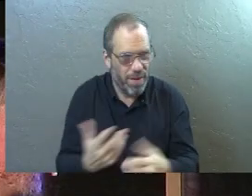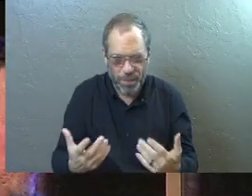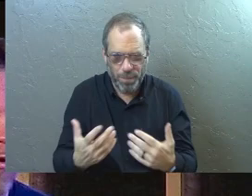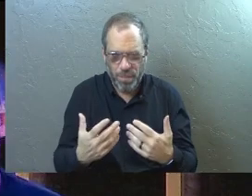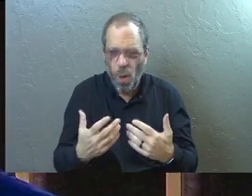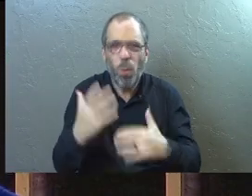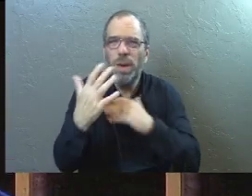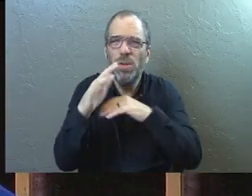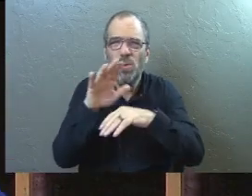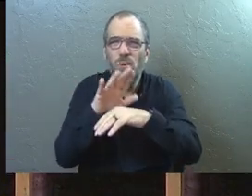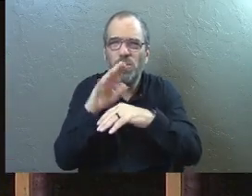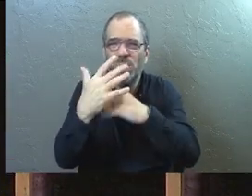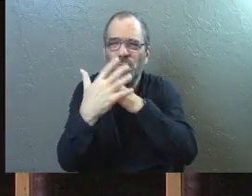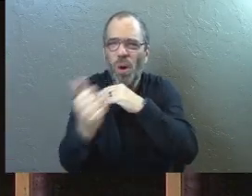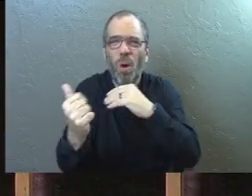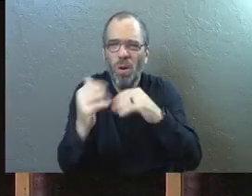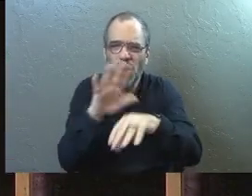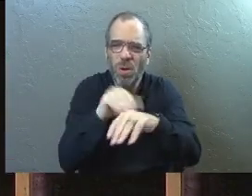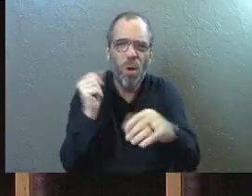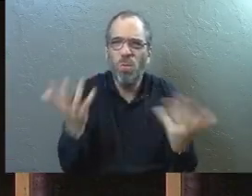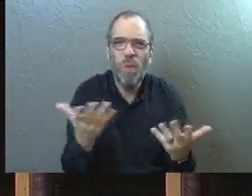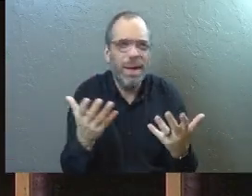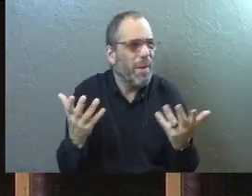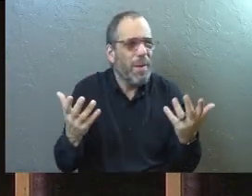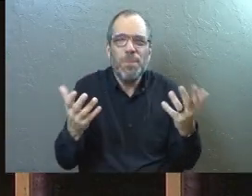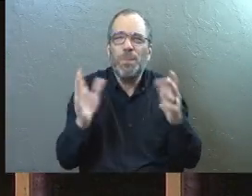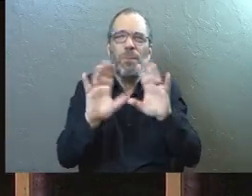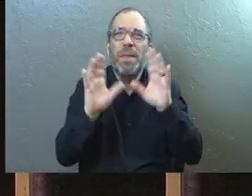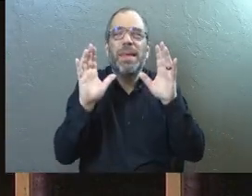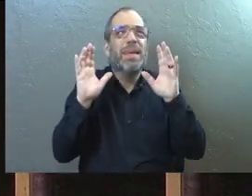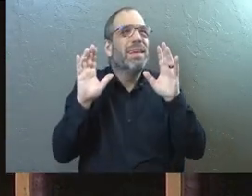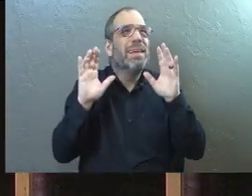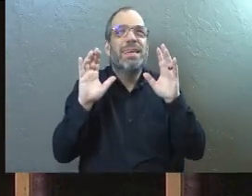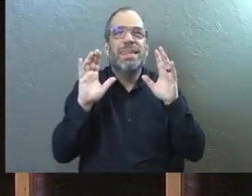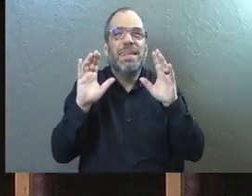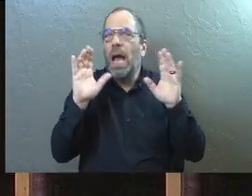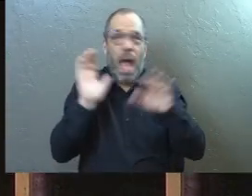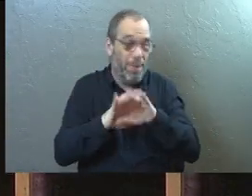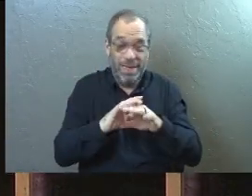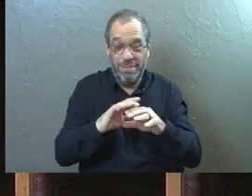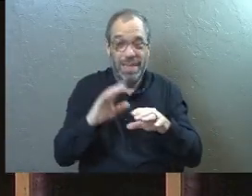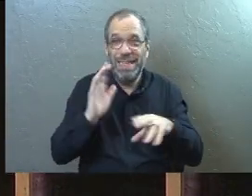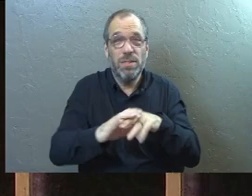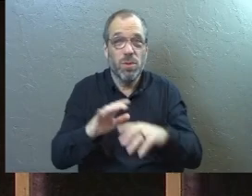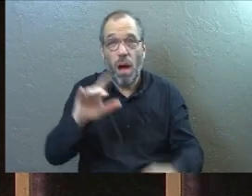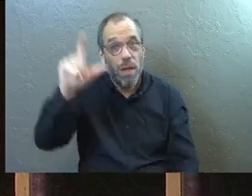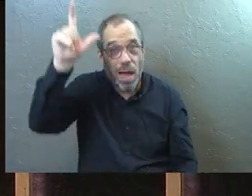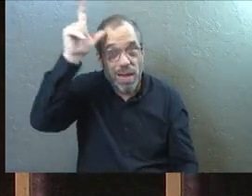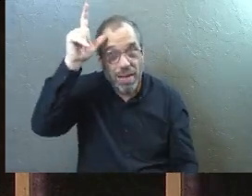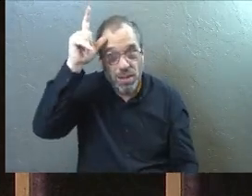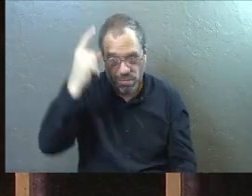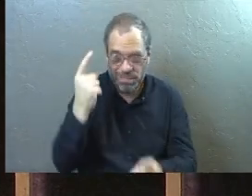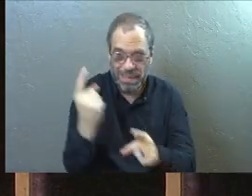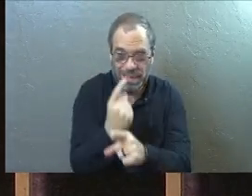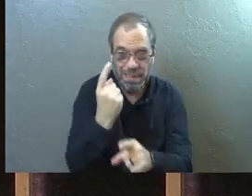called to? We're called to believe that the same, and this is just, this is logical consistency.